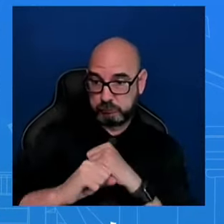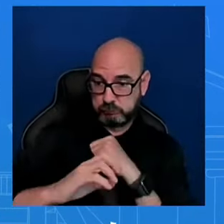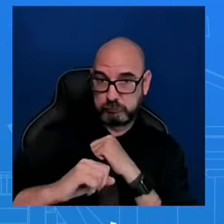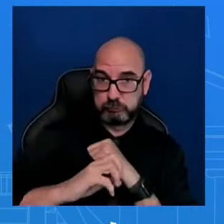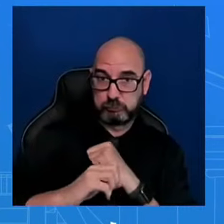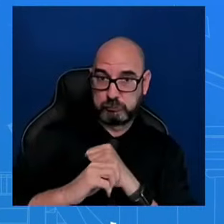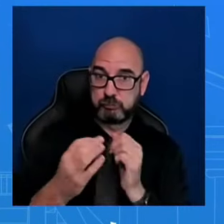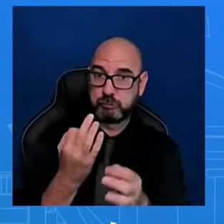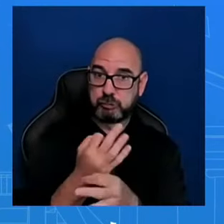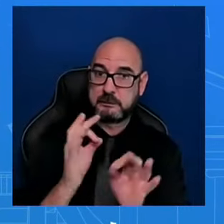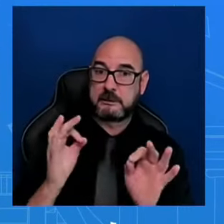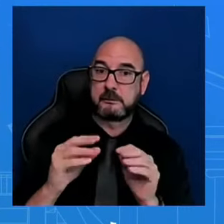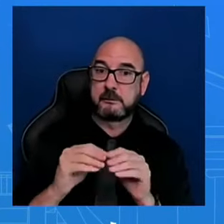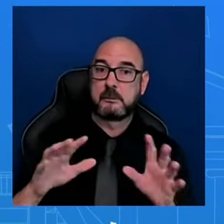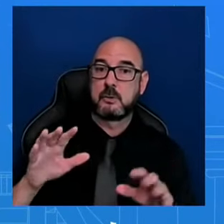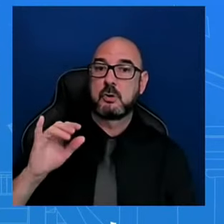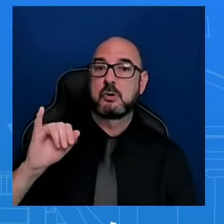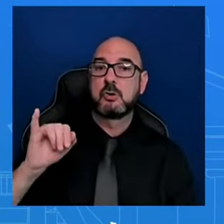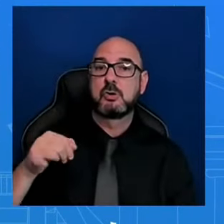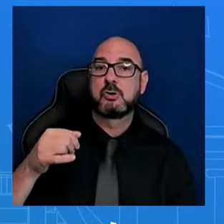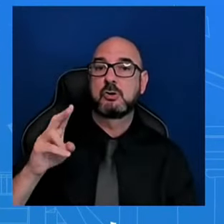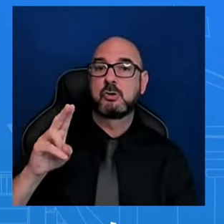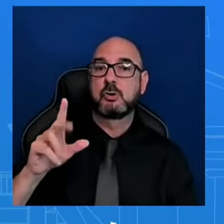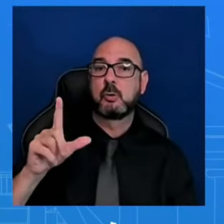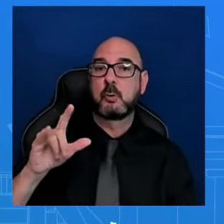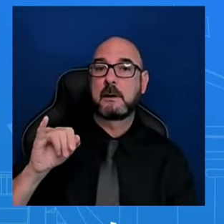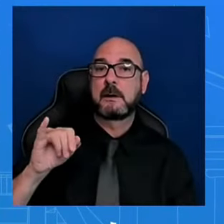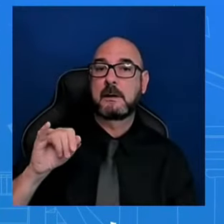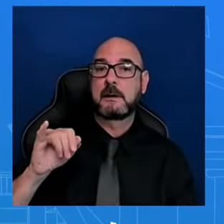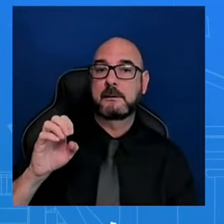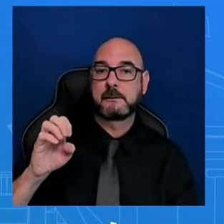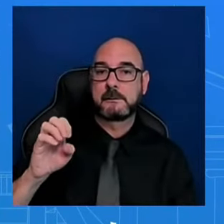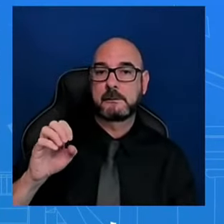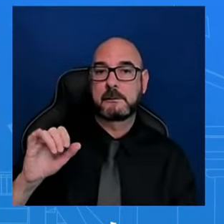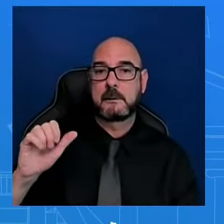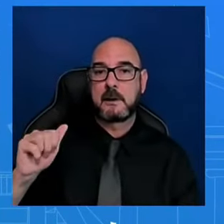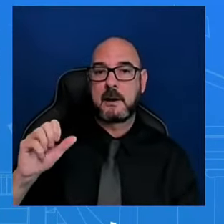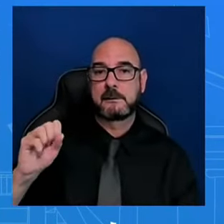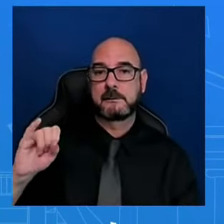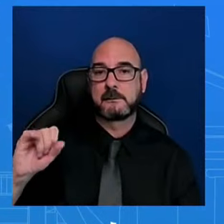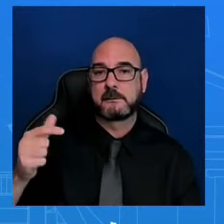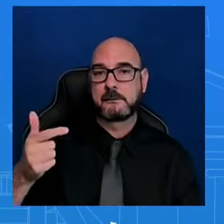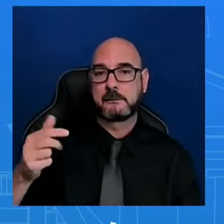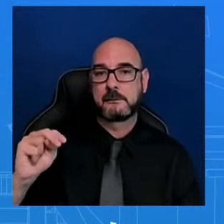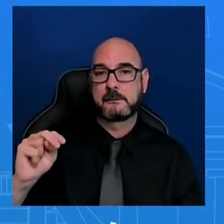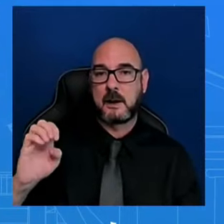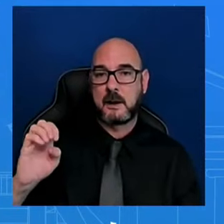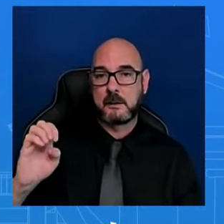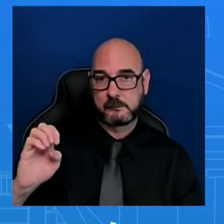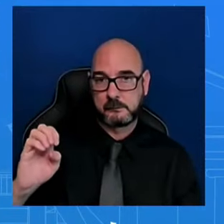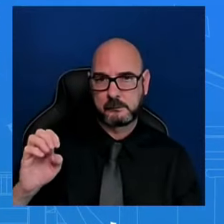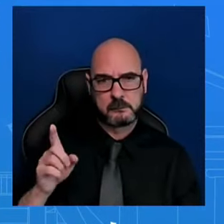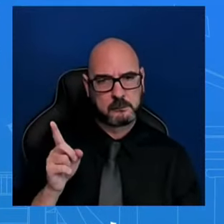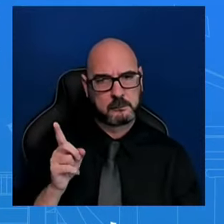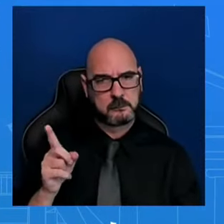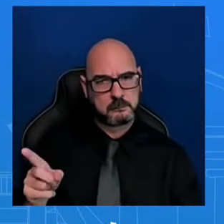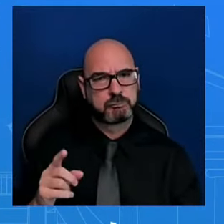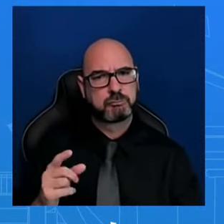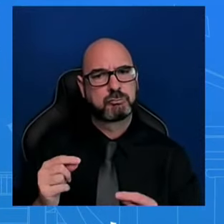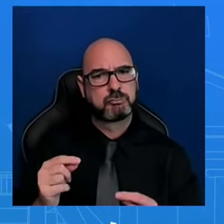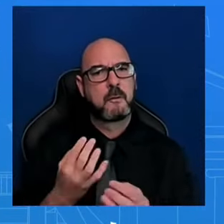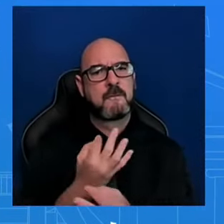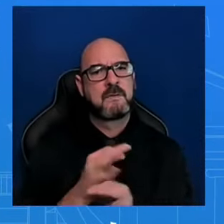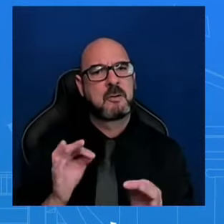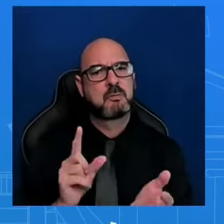say that the case threatens to criminalize our profession. So I'm wondering what the White House is thinking is regarding that matter and the potential threat to press